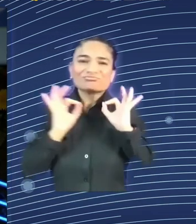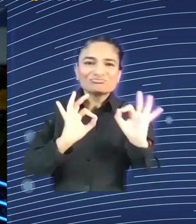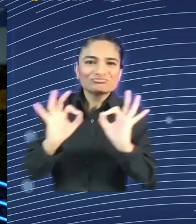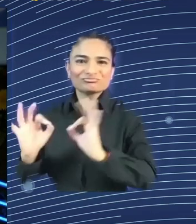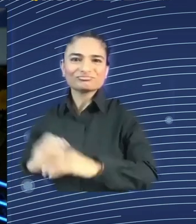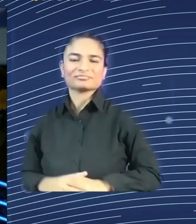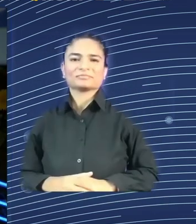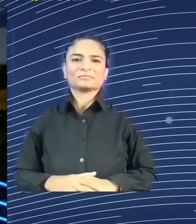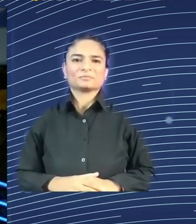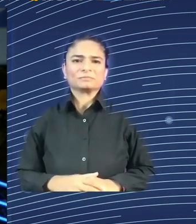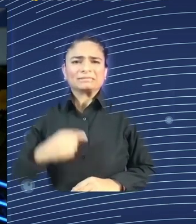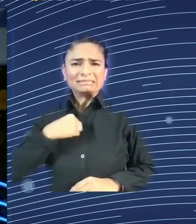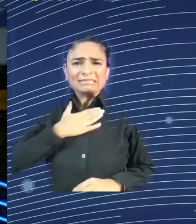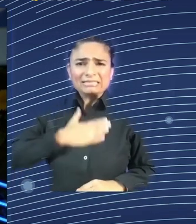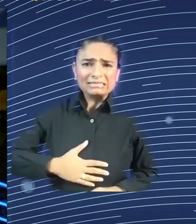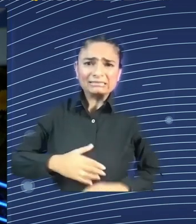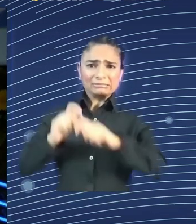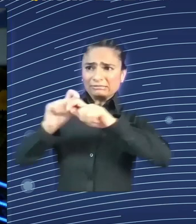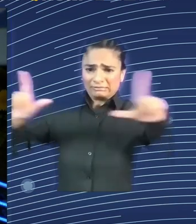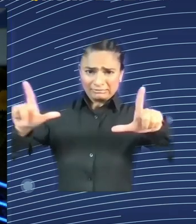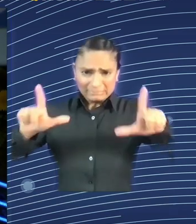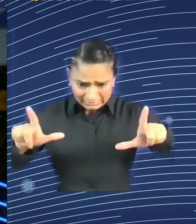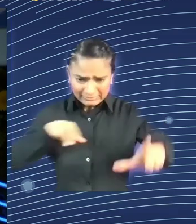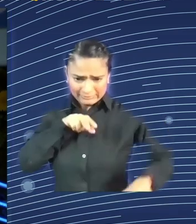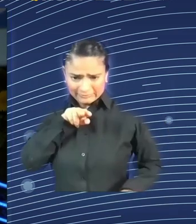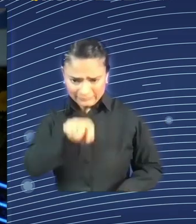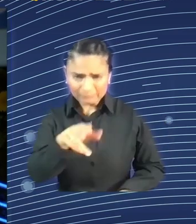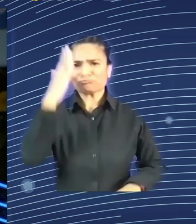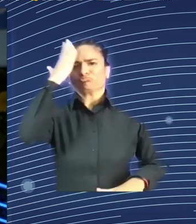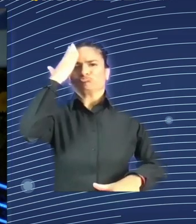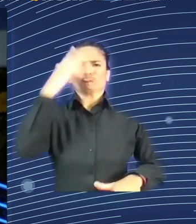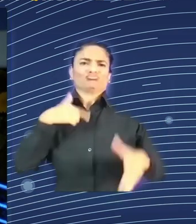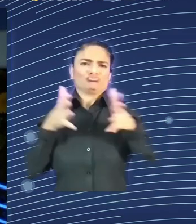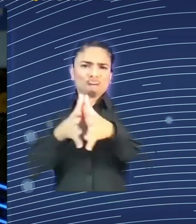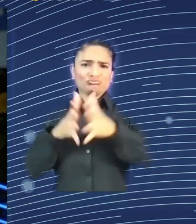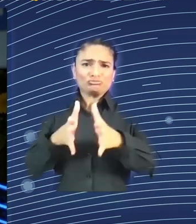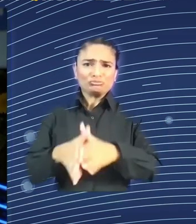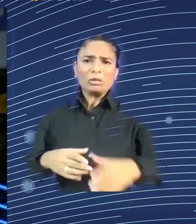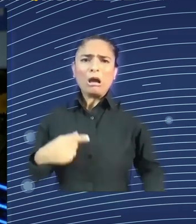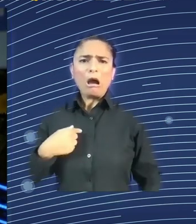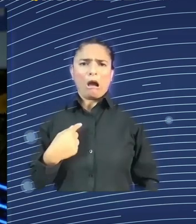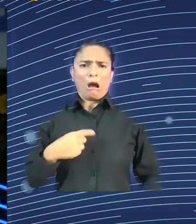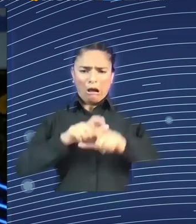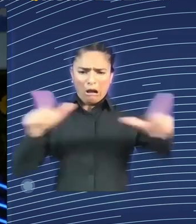slide or so far. So, can you please load the slides? Thank you very much.